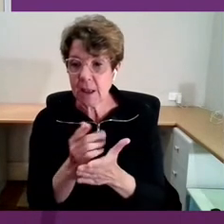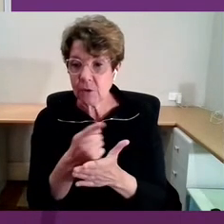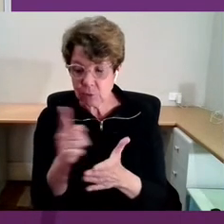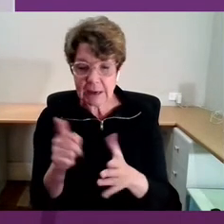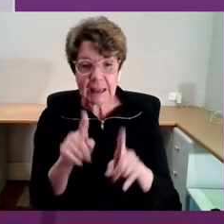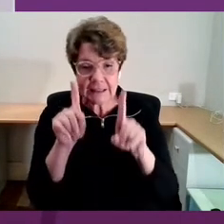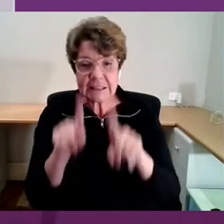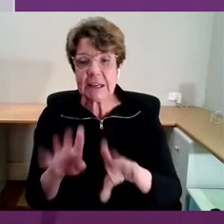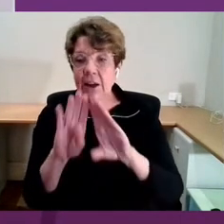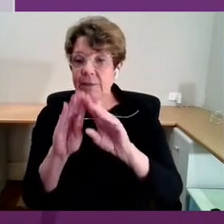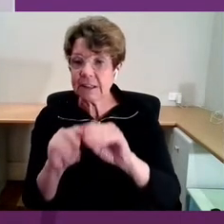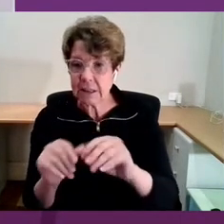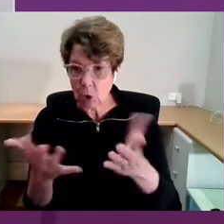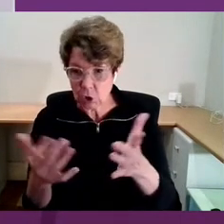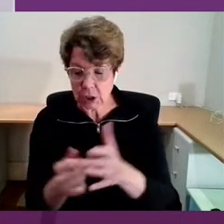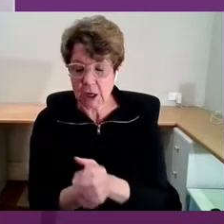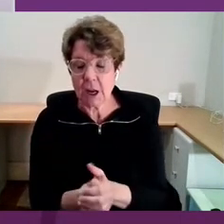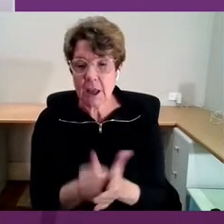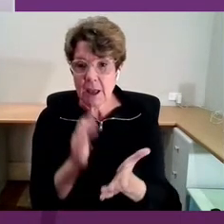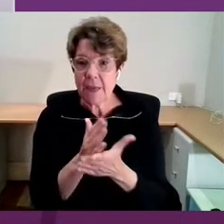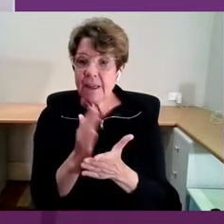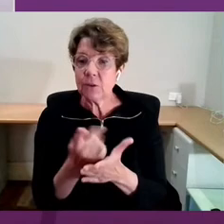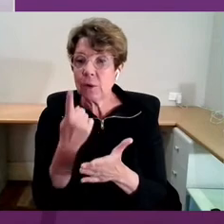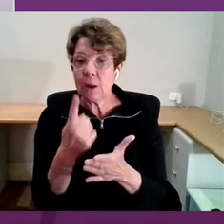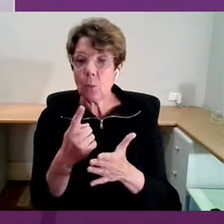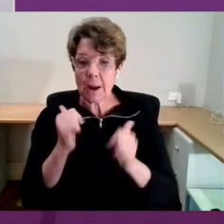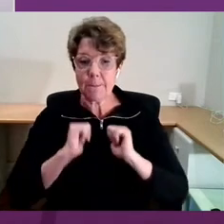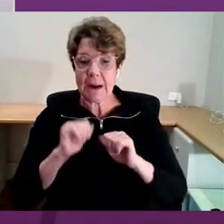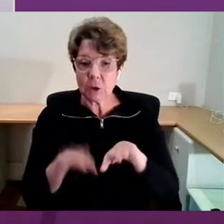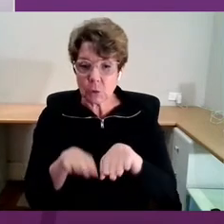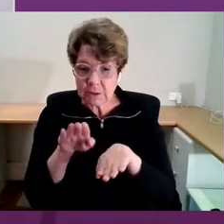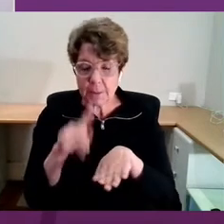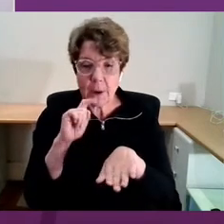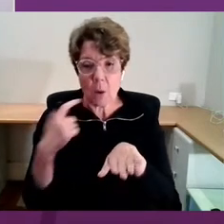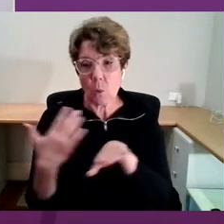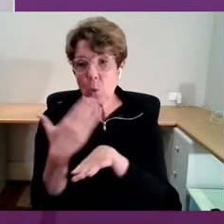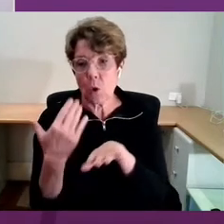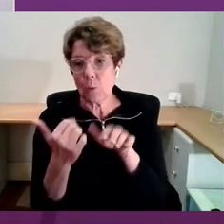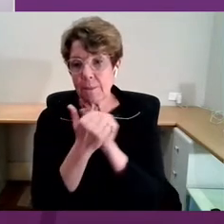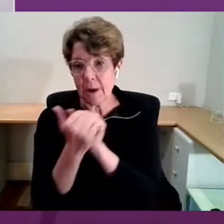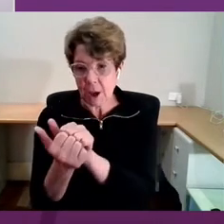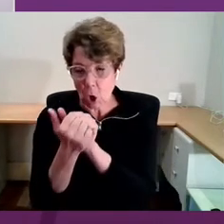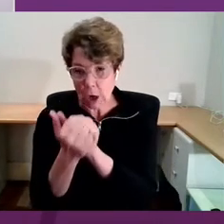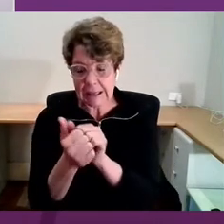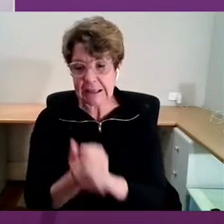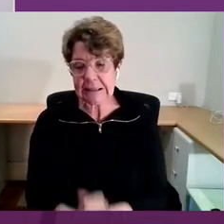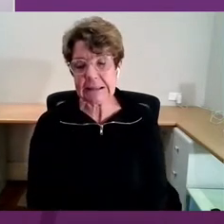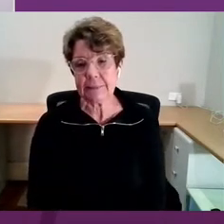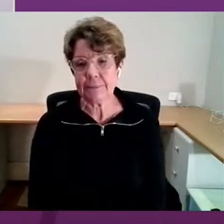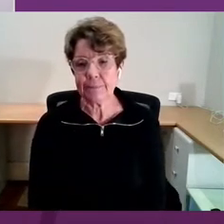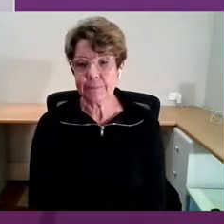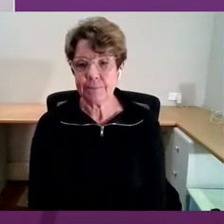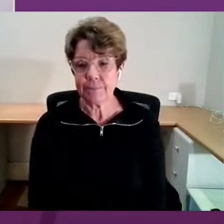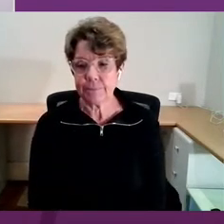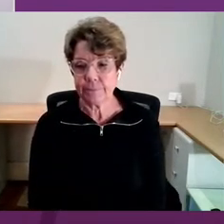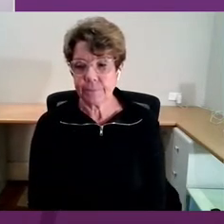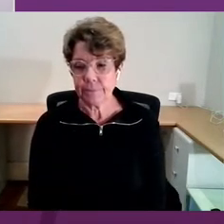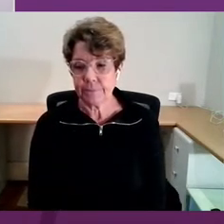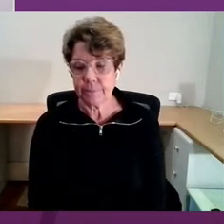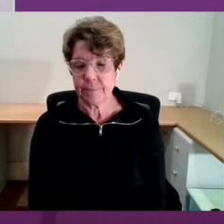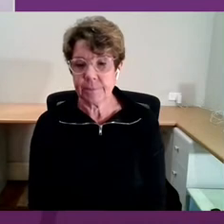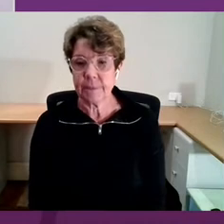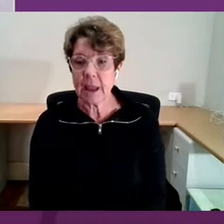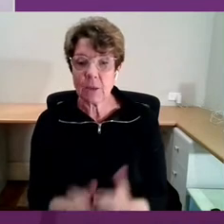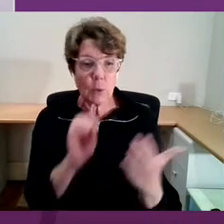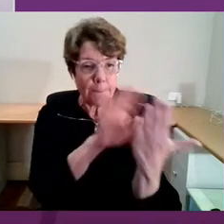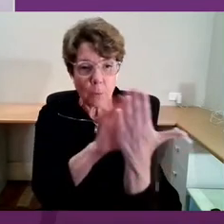So that's a practical step we'll take. I'll work with my colleagues as we land things on our own website